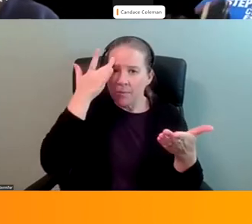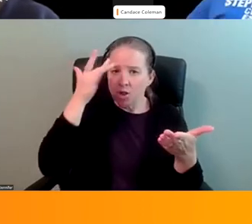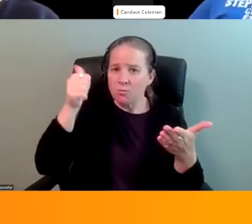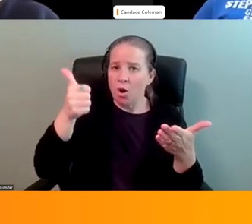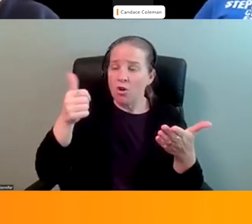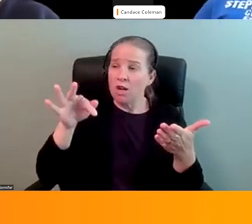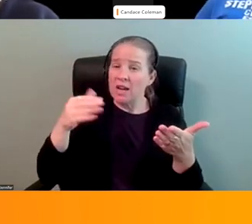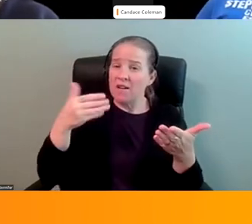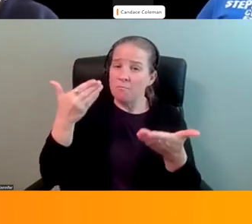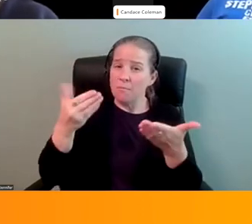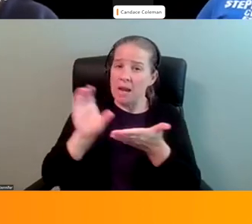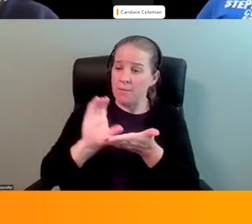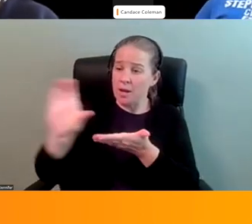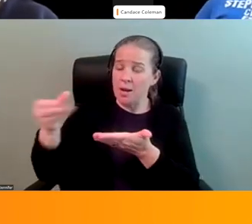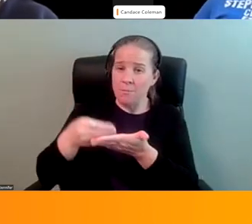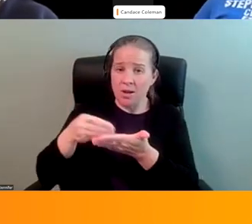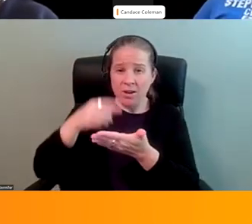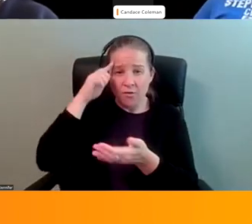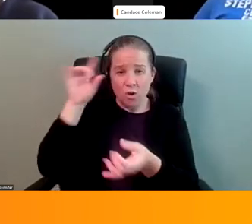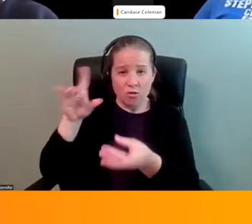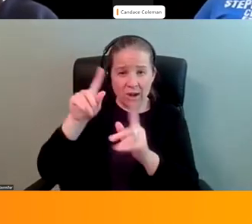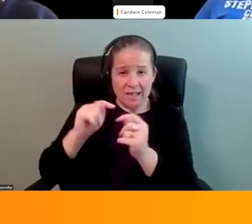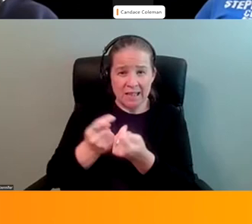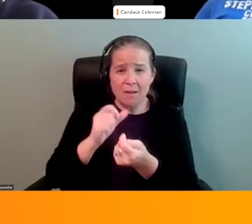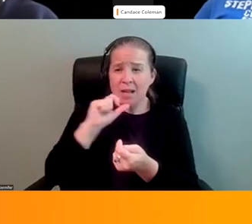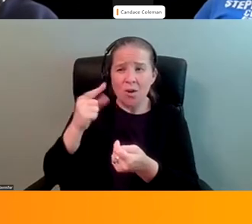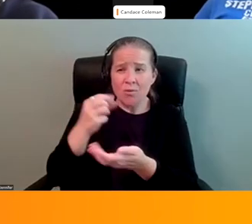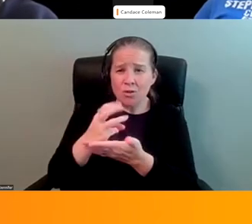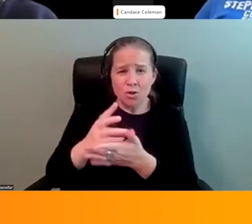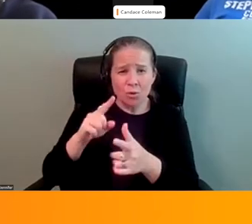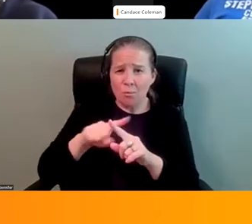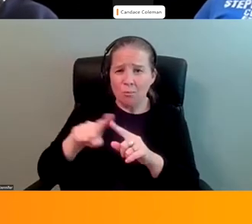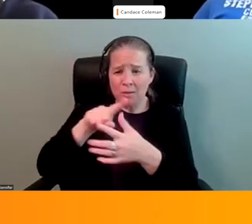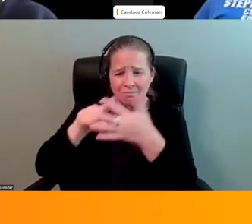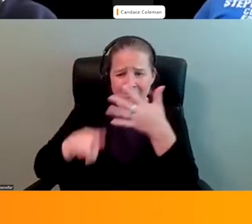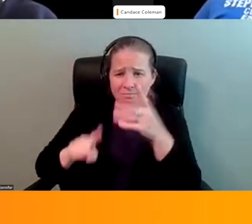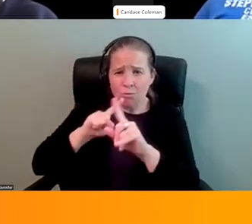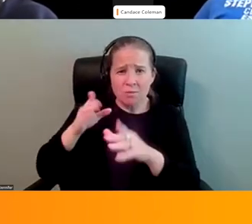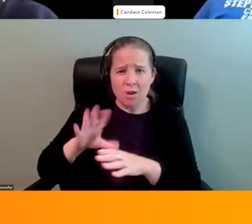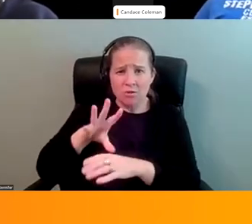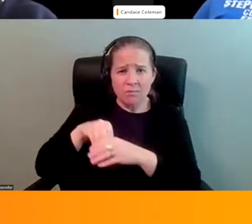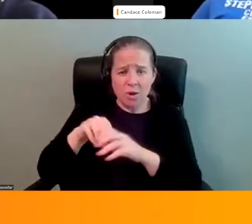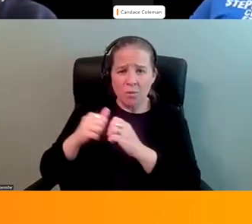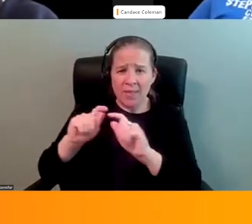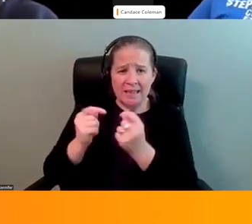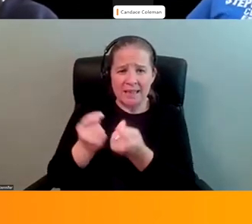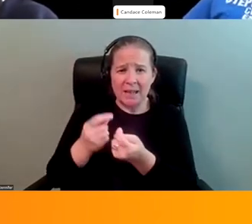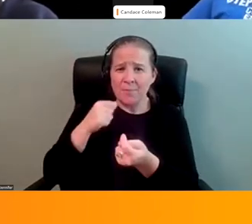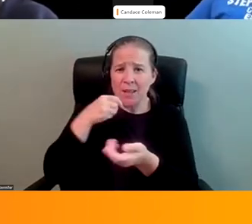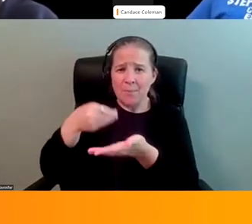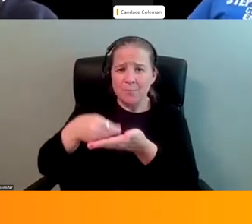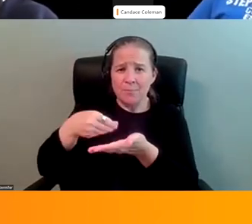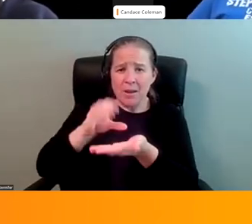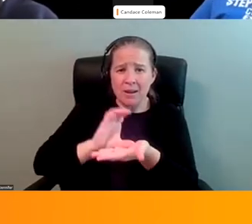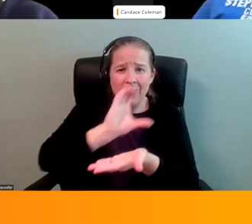funds into your crisis team, not only the social worker, but the other responders that are in there, those funds don't have to go to the